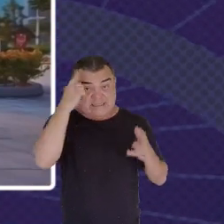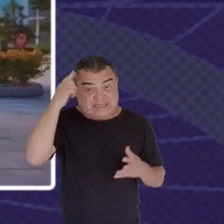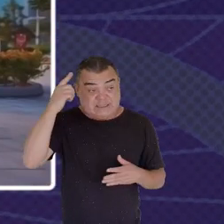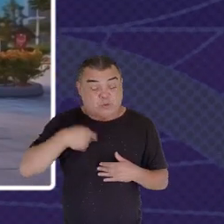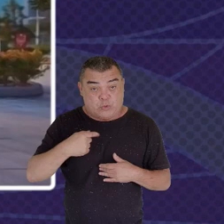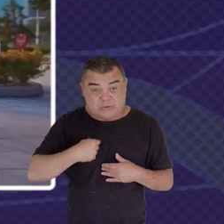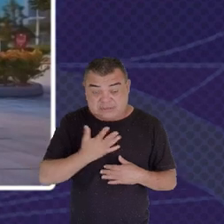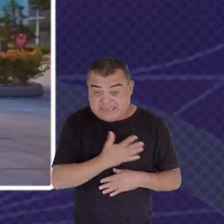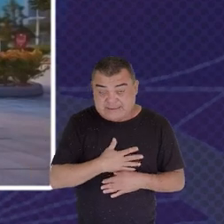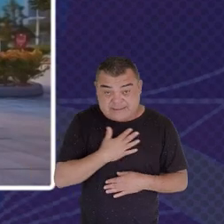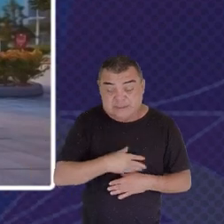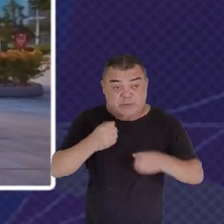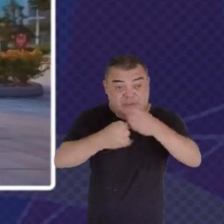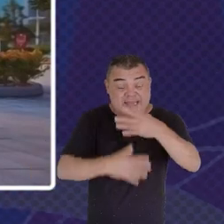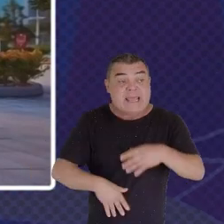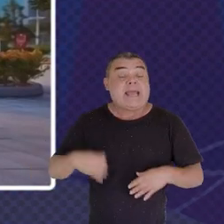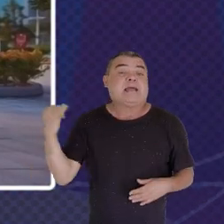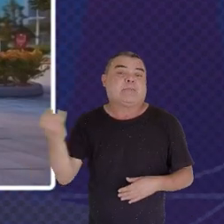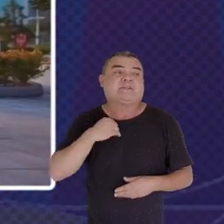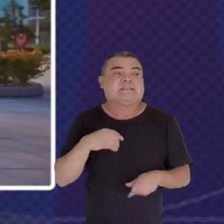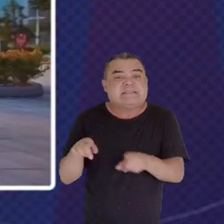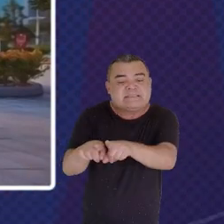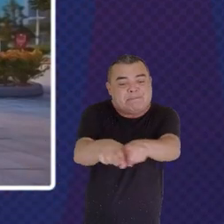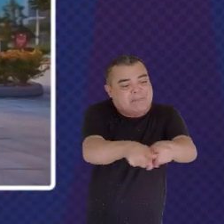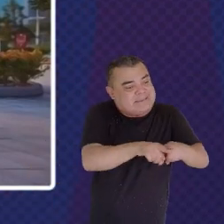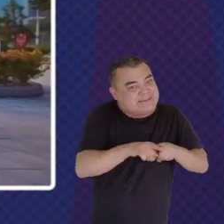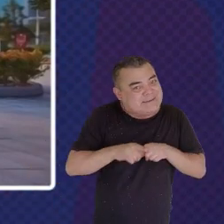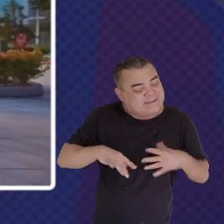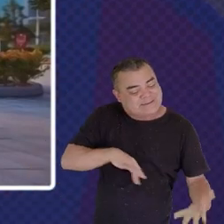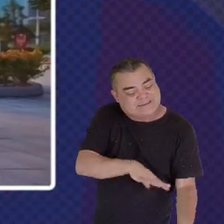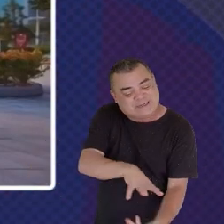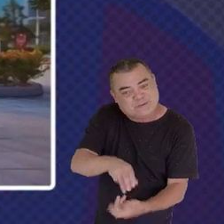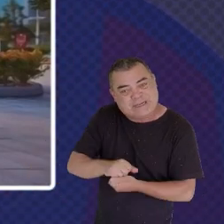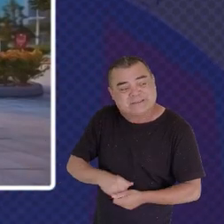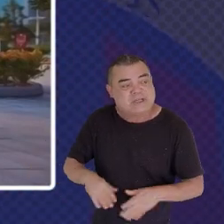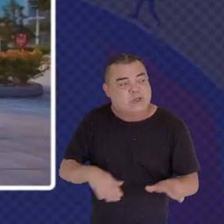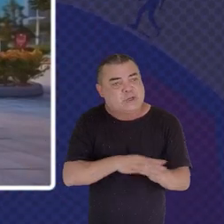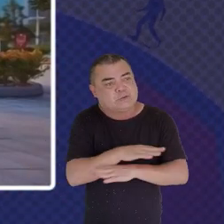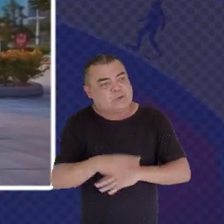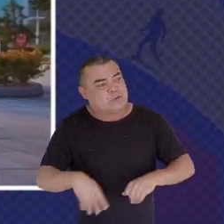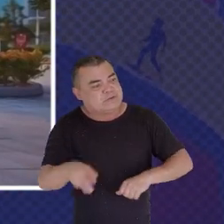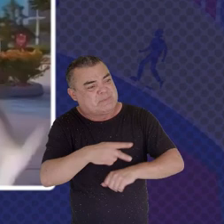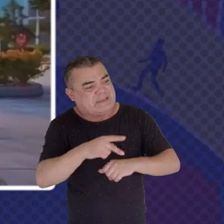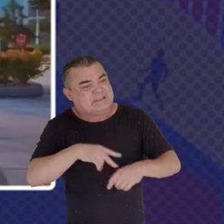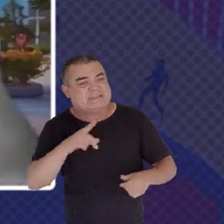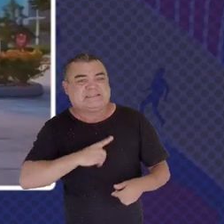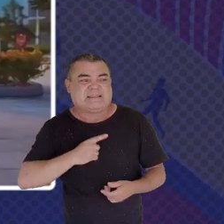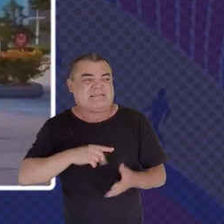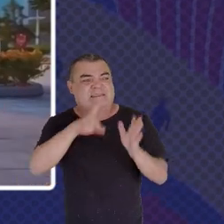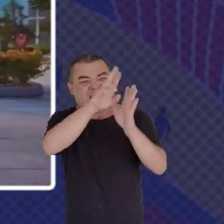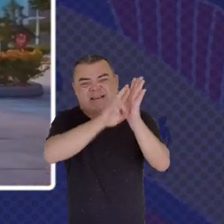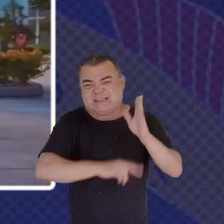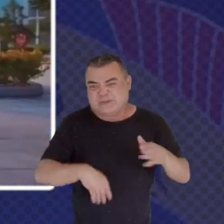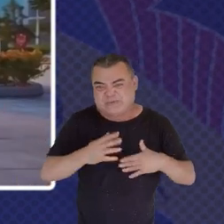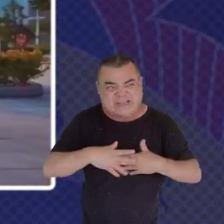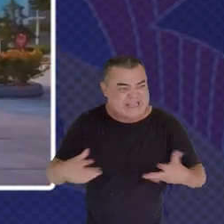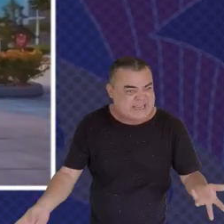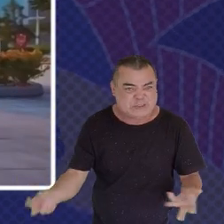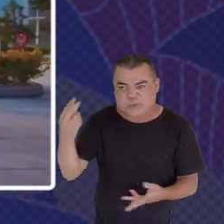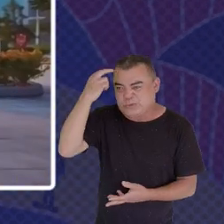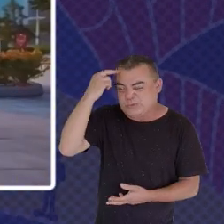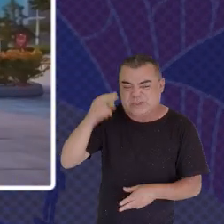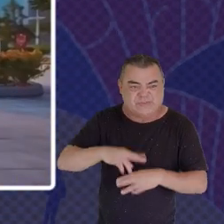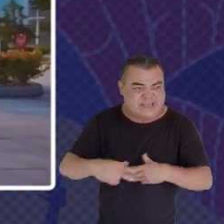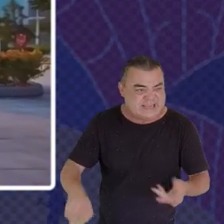international partnerships Now all countries Will have different rules We'll have different traditions Different histories Different cultures